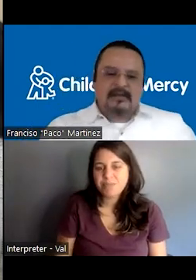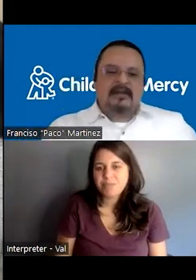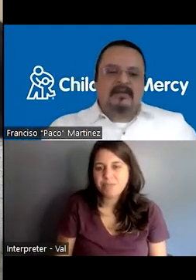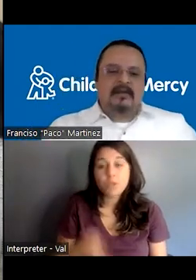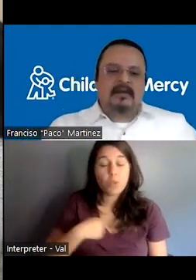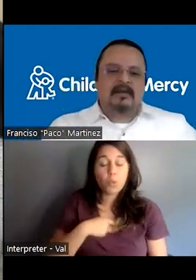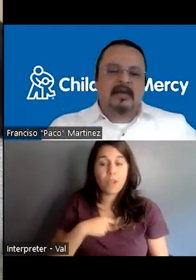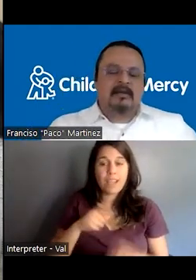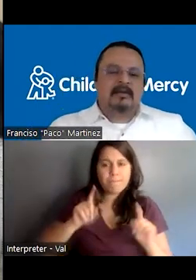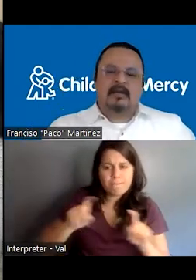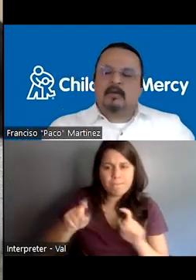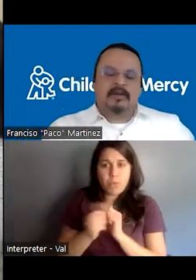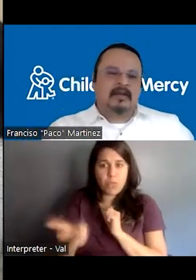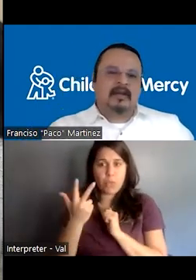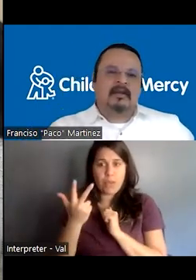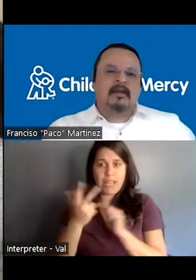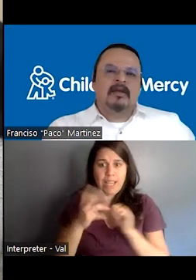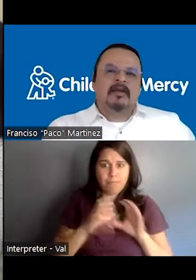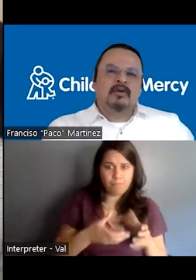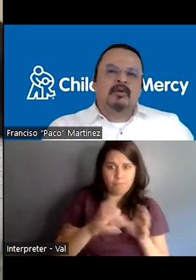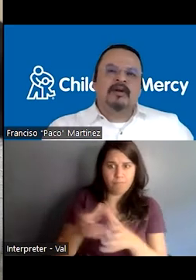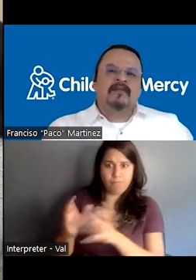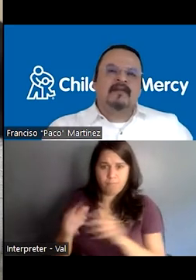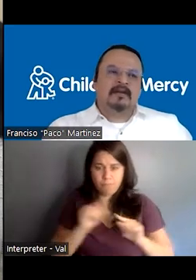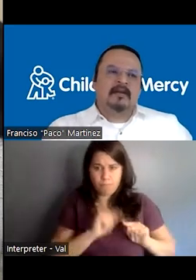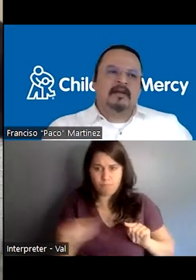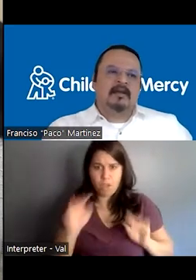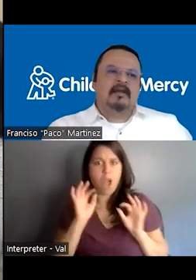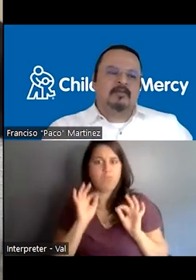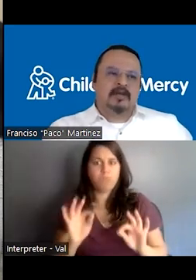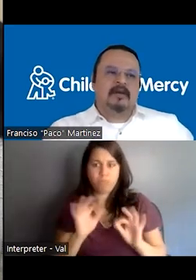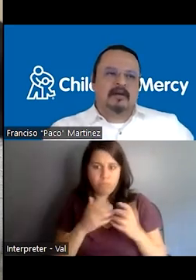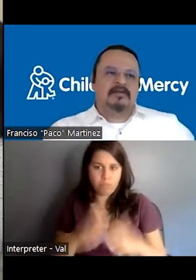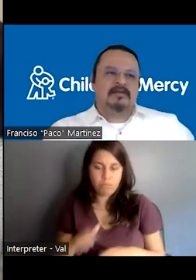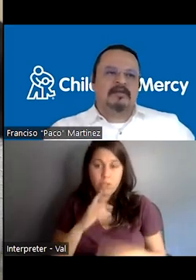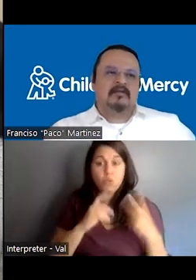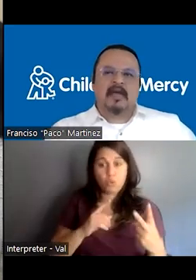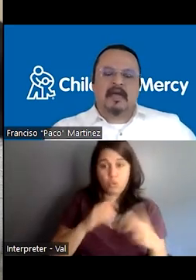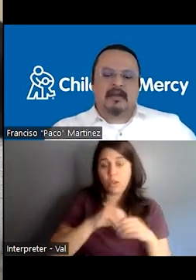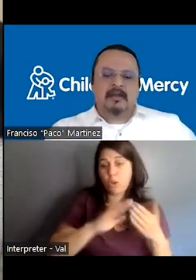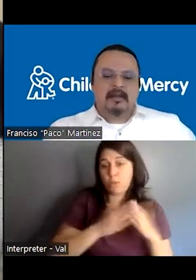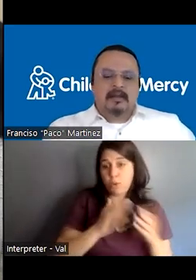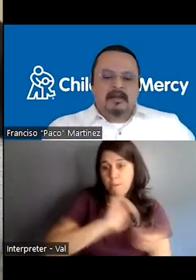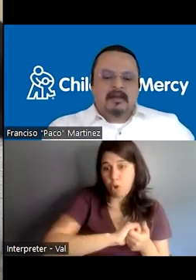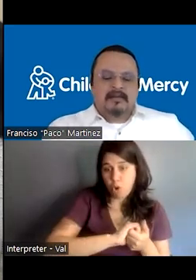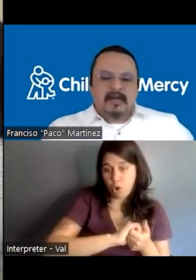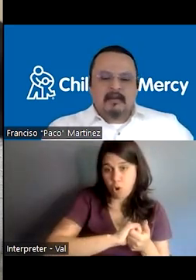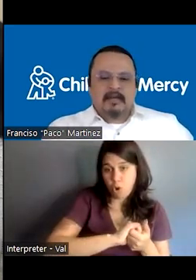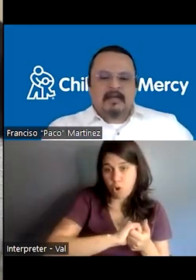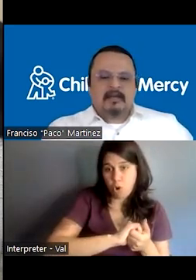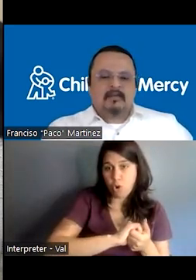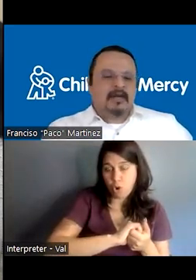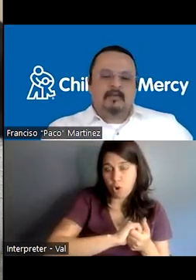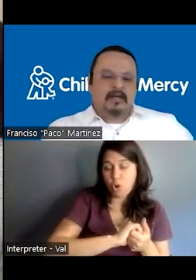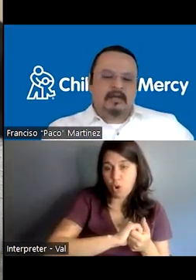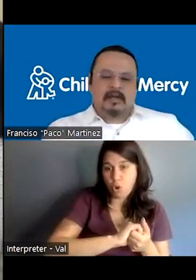three candidates and they completed it. Two were inserted in the community partners that we have in that time